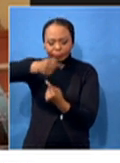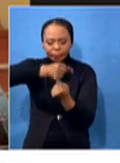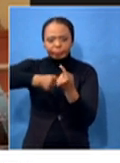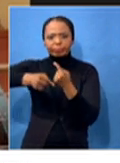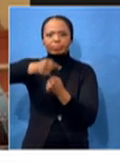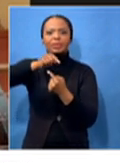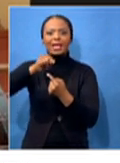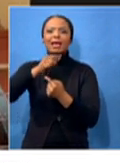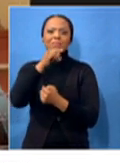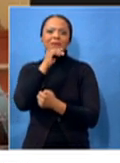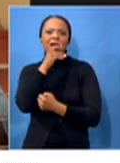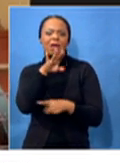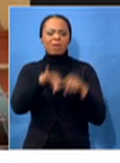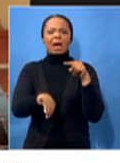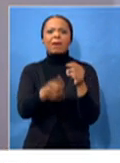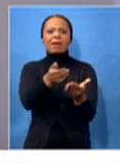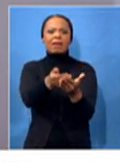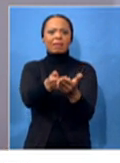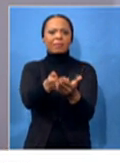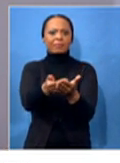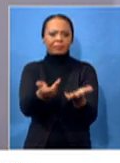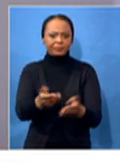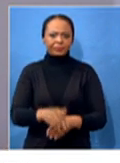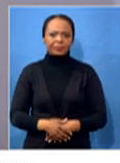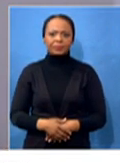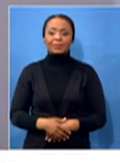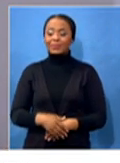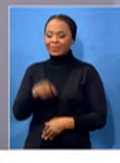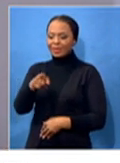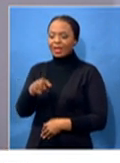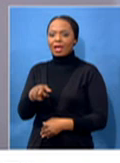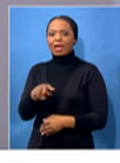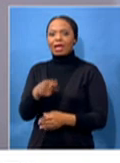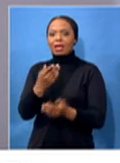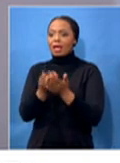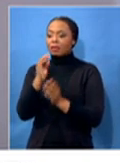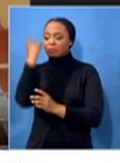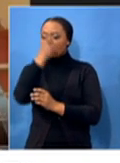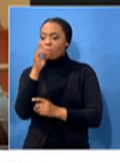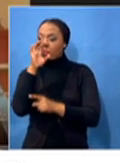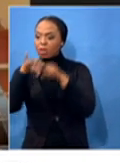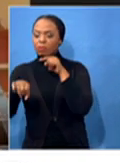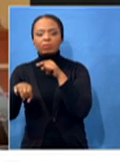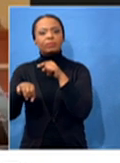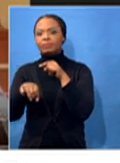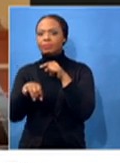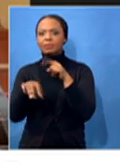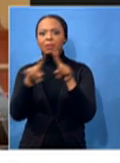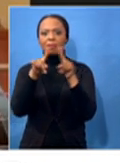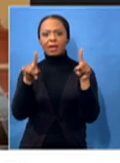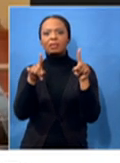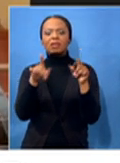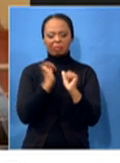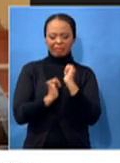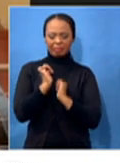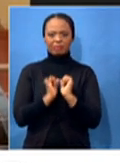never, it could never have been done to the second face, but because it's you. And then the legal, I will say